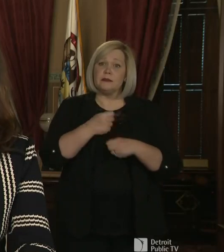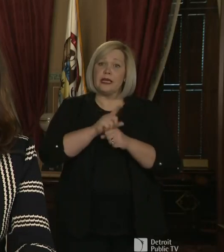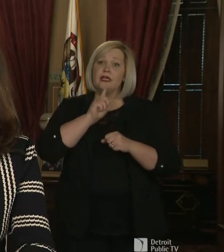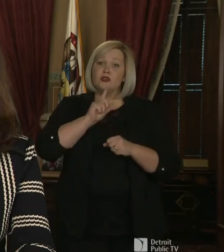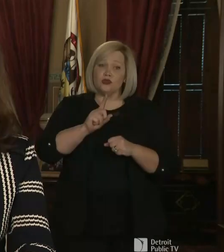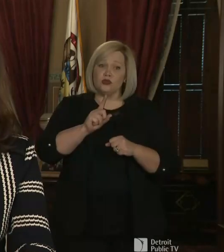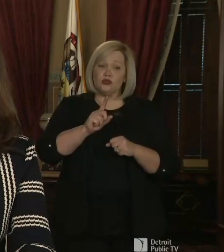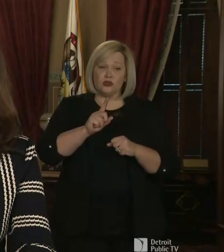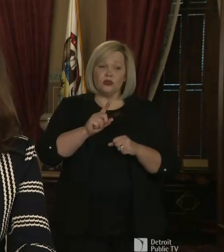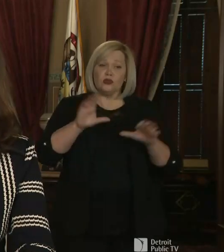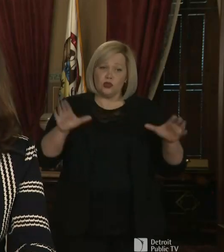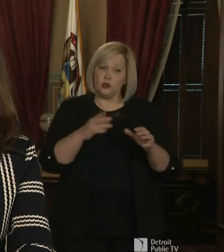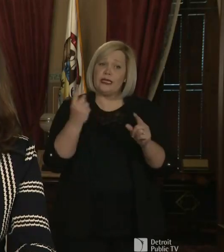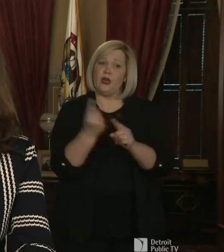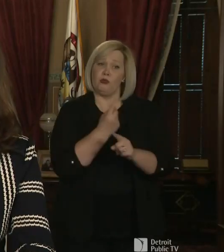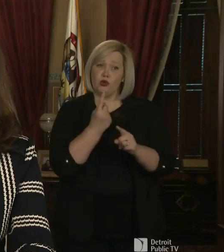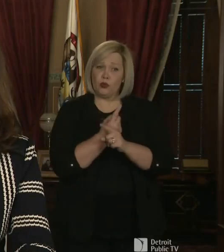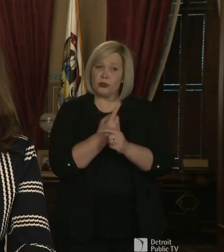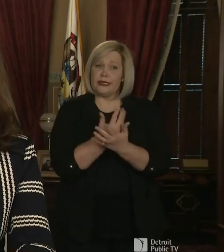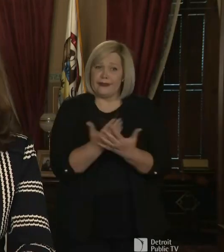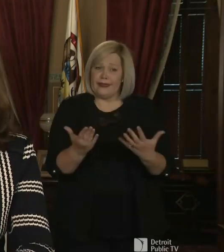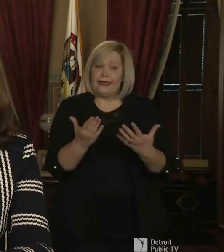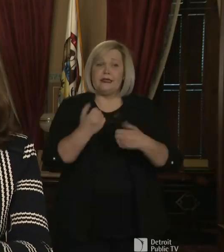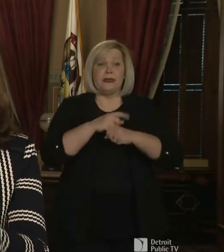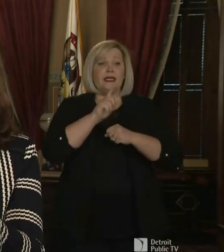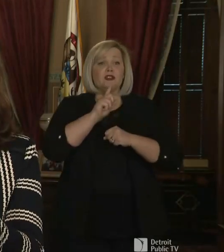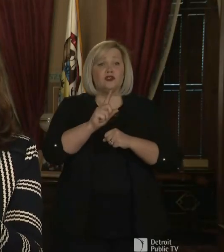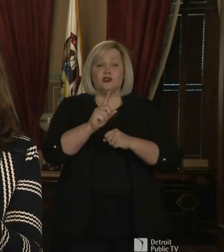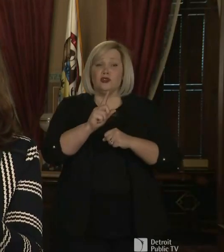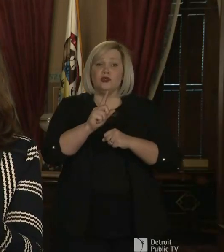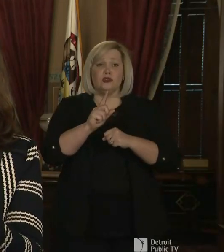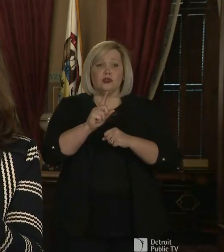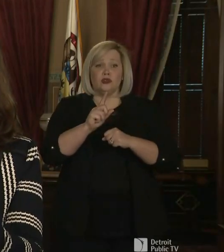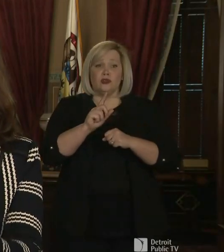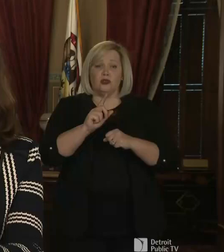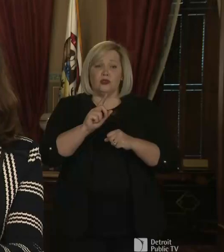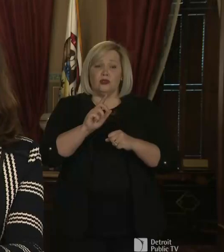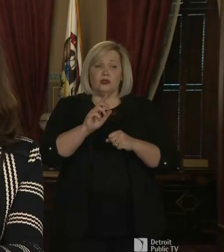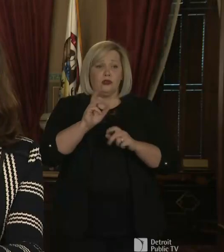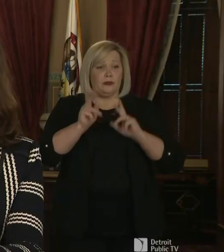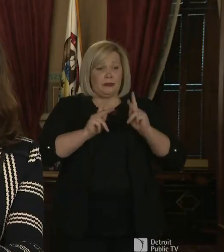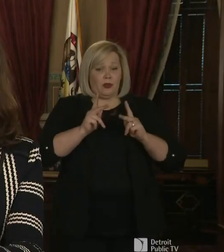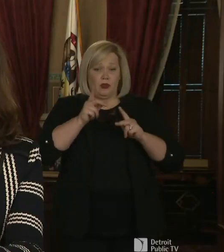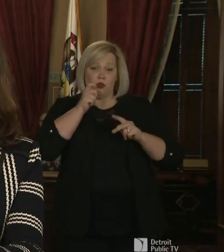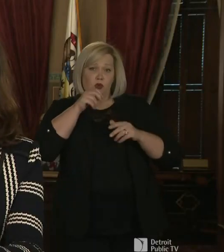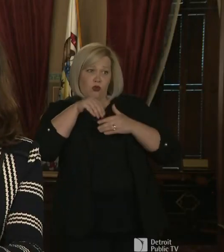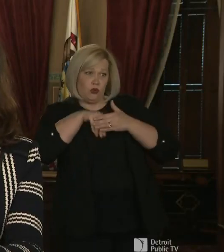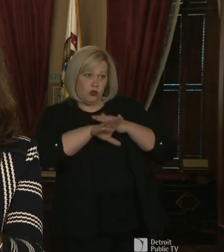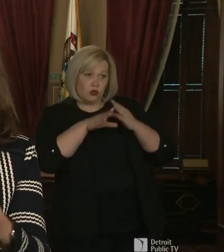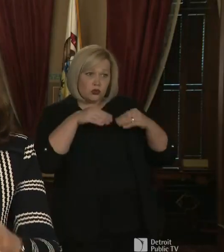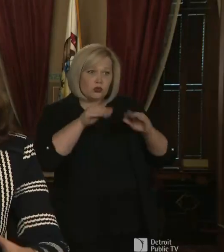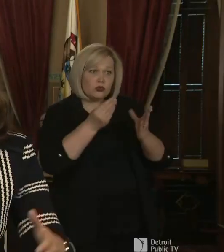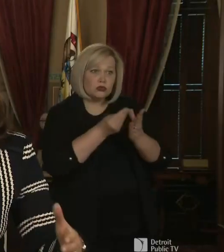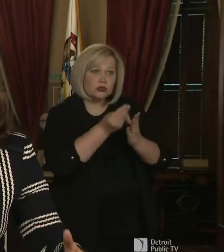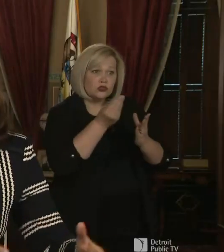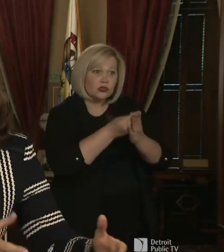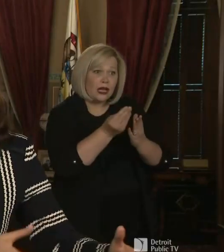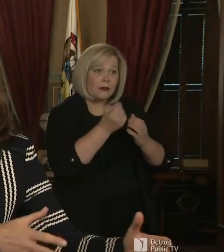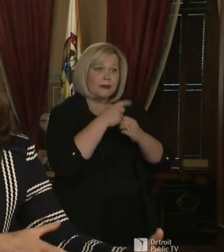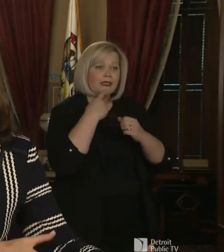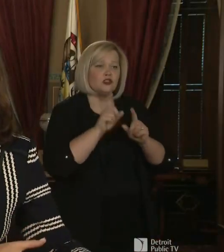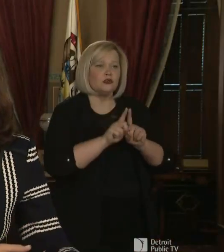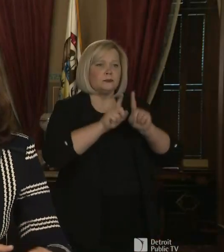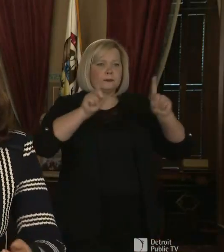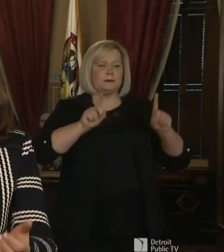the appropriate responsible steps to ensure that the people that are coming into their stores are standing six